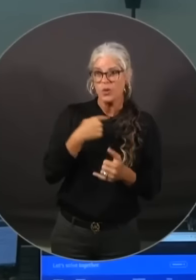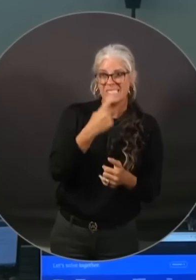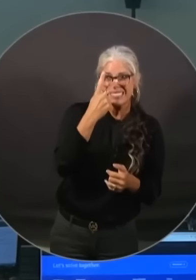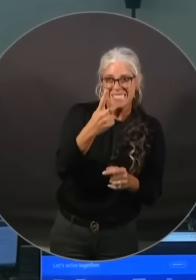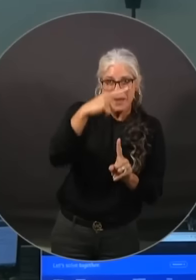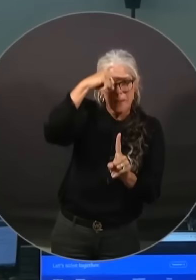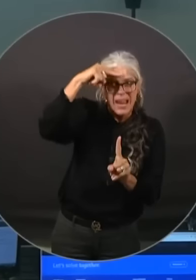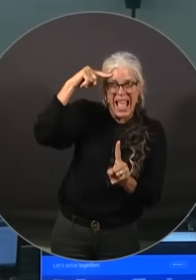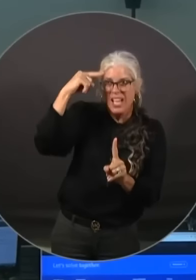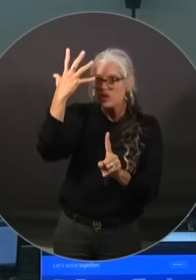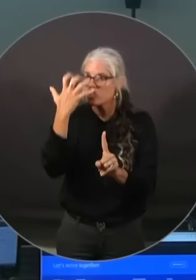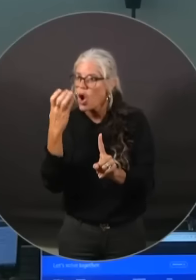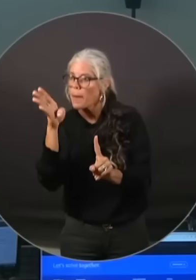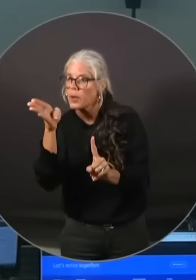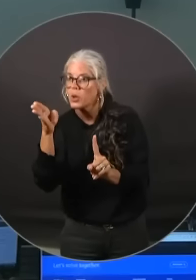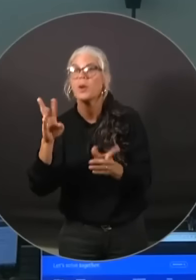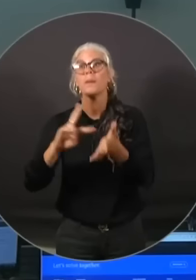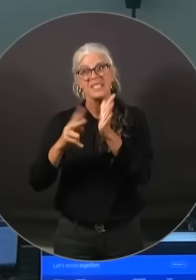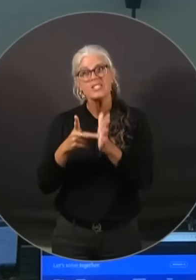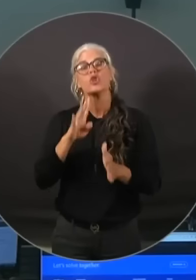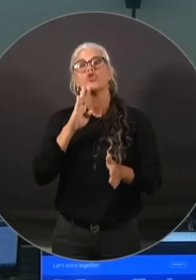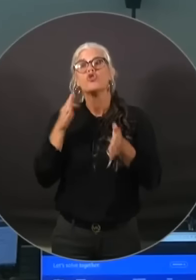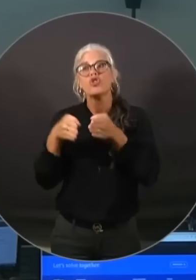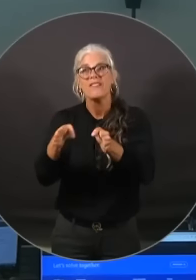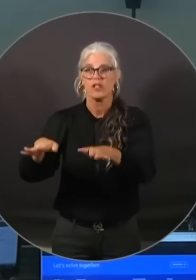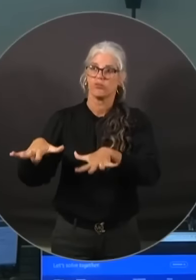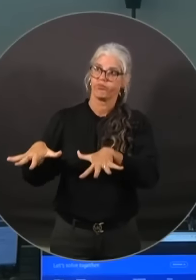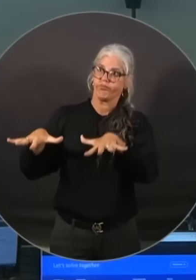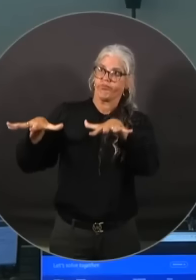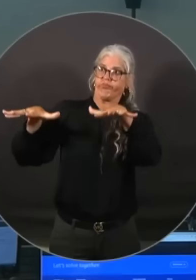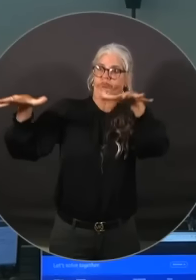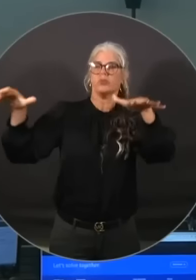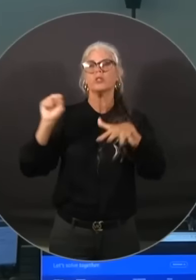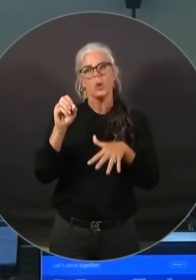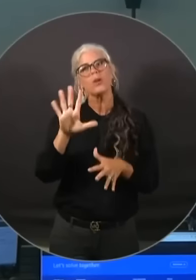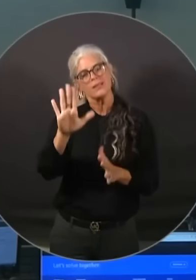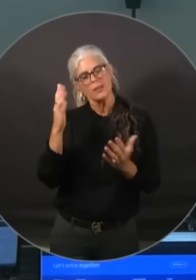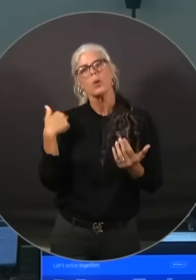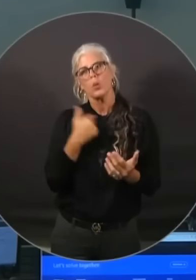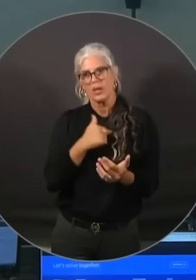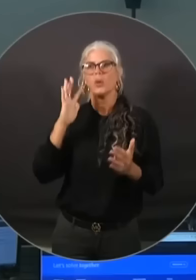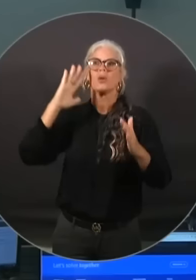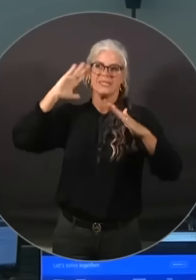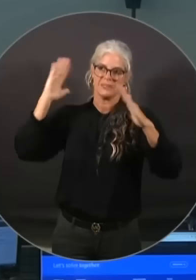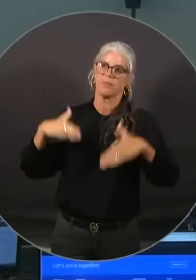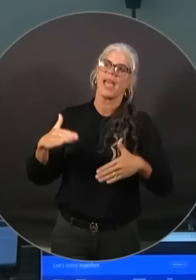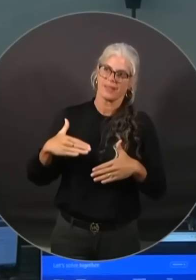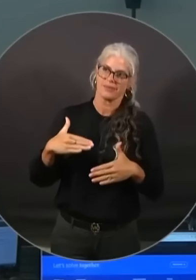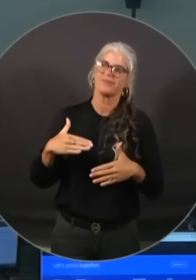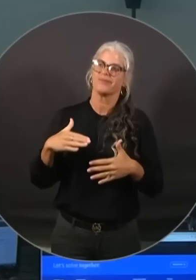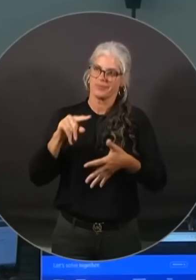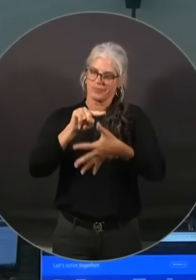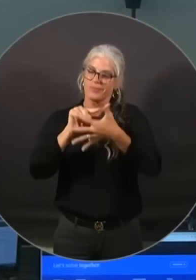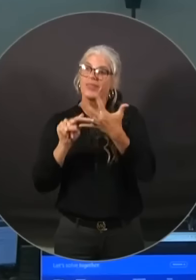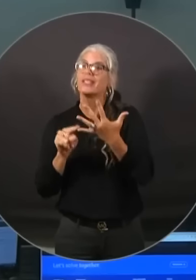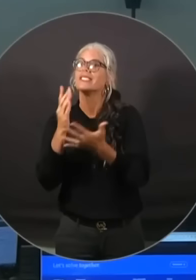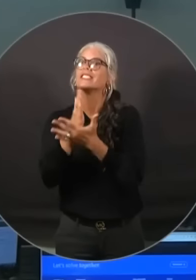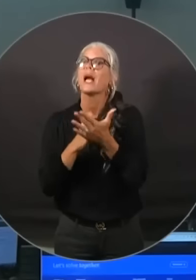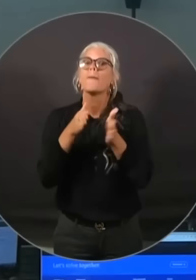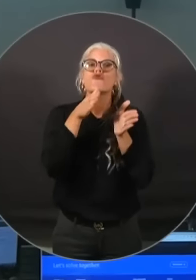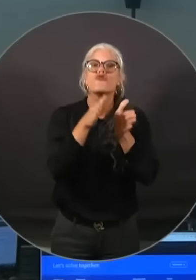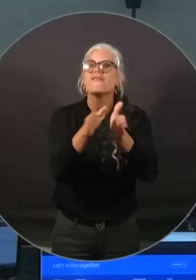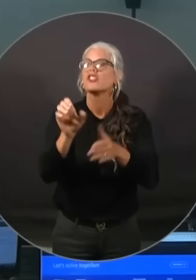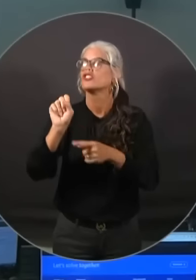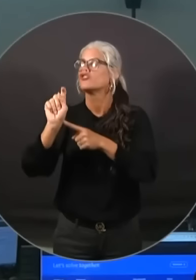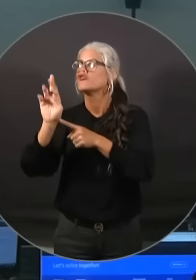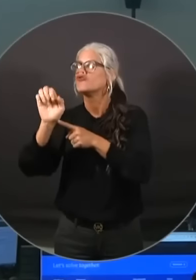responding very quickly. So again, we expect to have several rivers and streams go into major flood